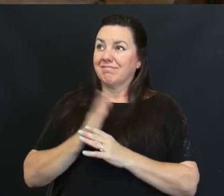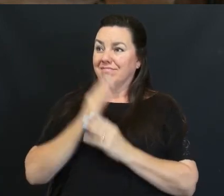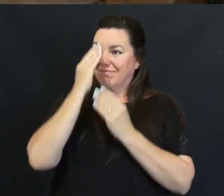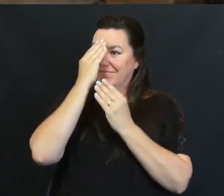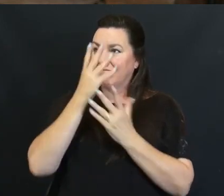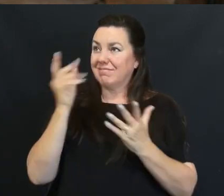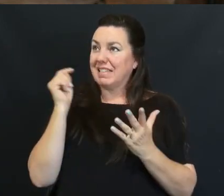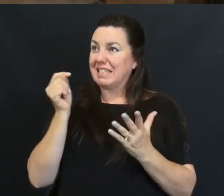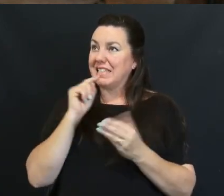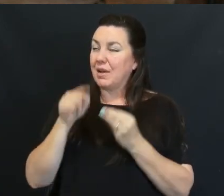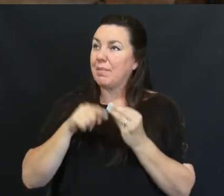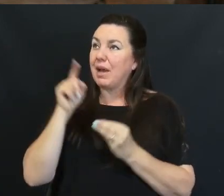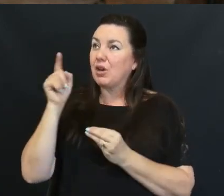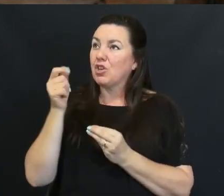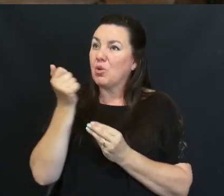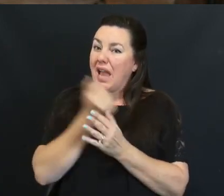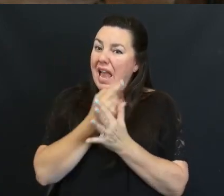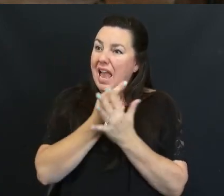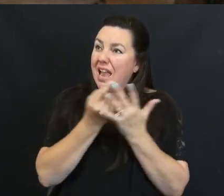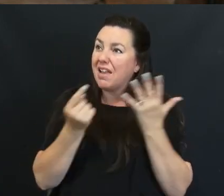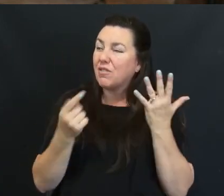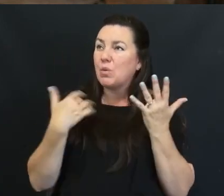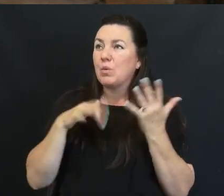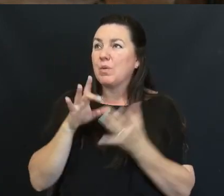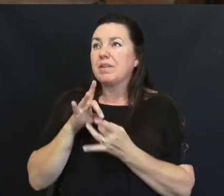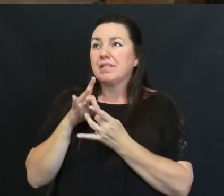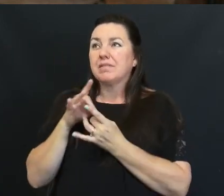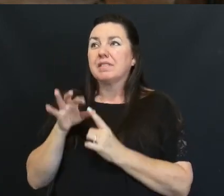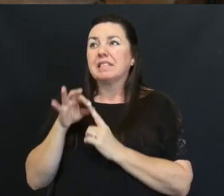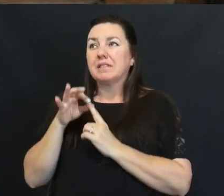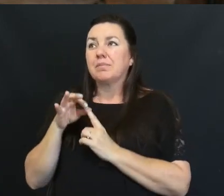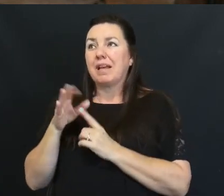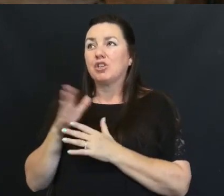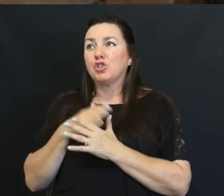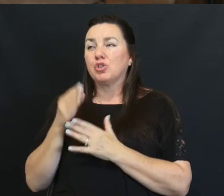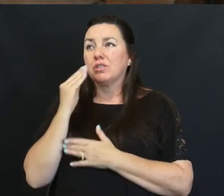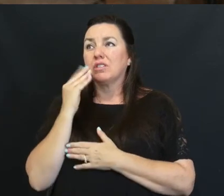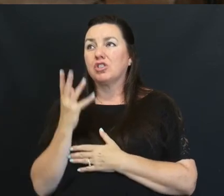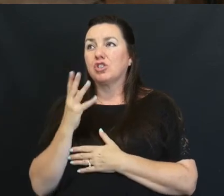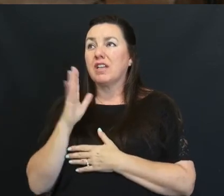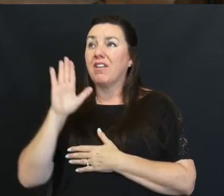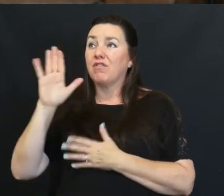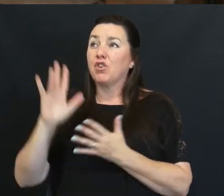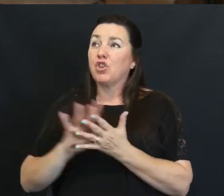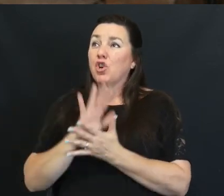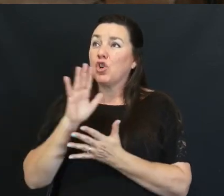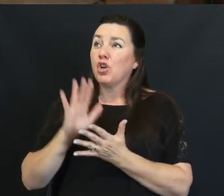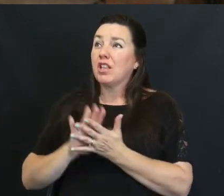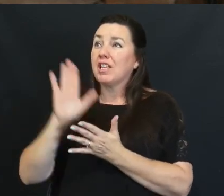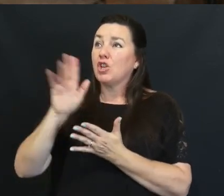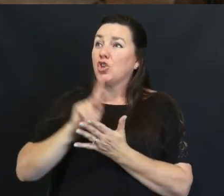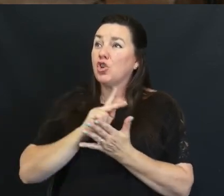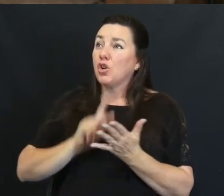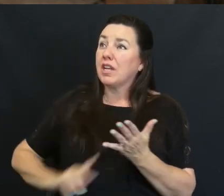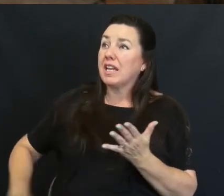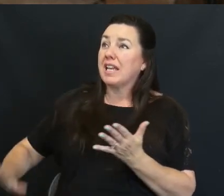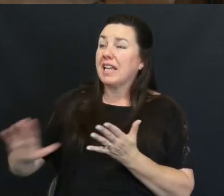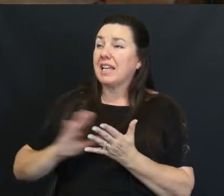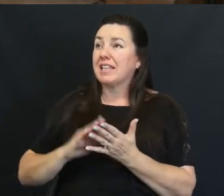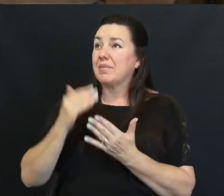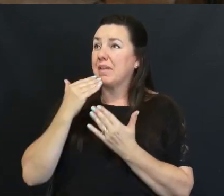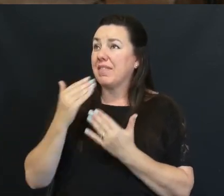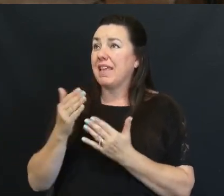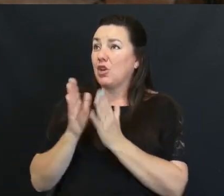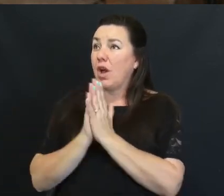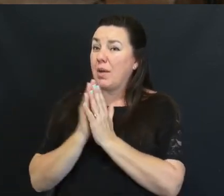To You Each And Every One Of Them Had Something Special To Share And It Was All For Your Glory And Your Kingdom So I Thank You For That I Pray